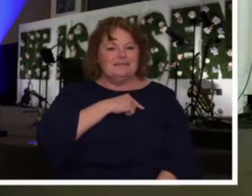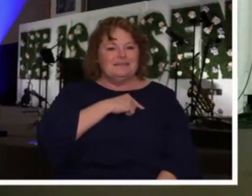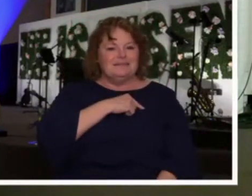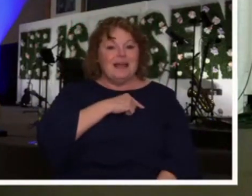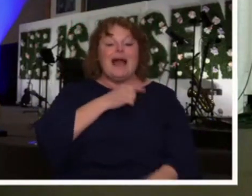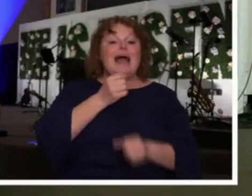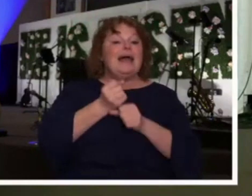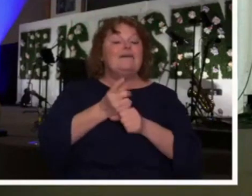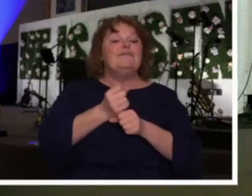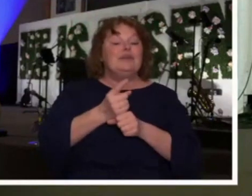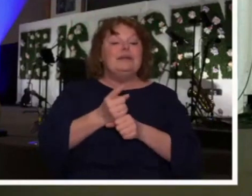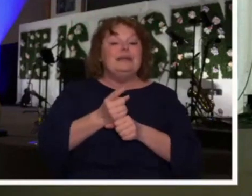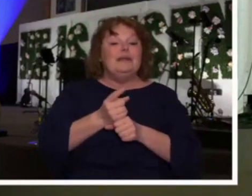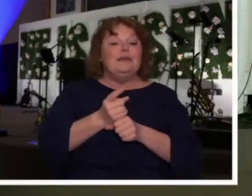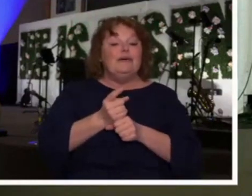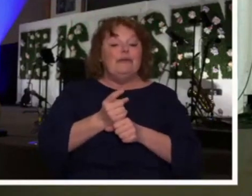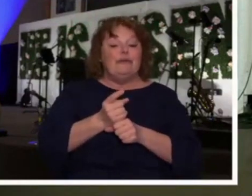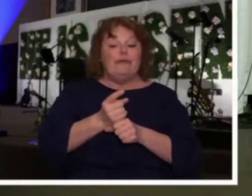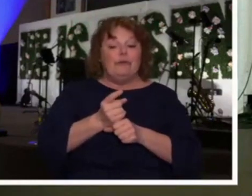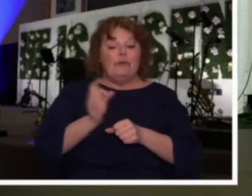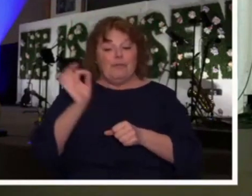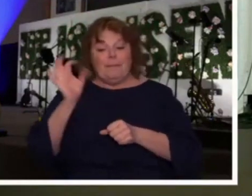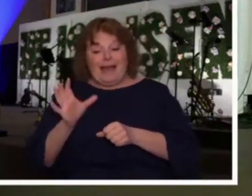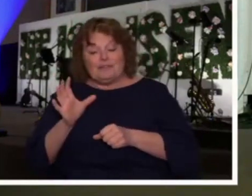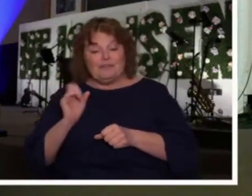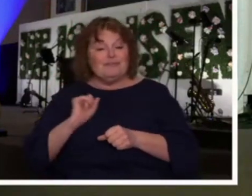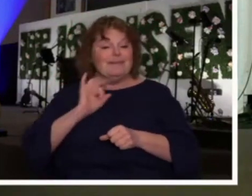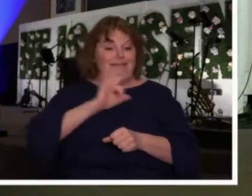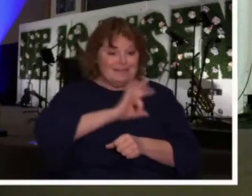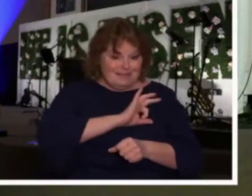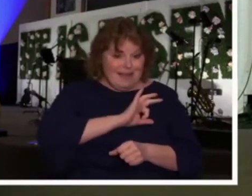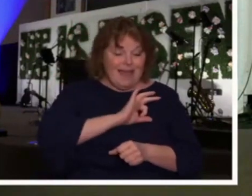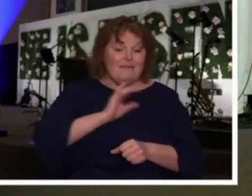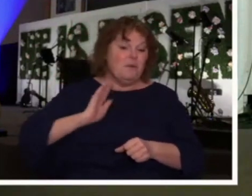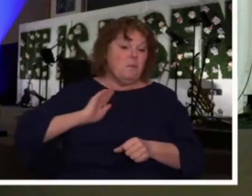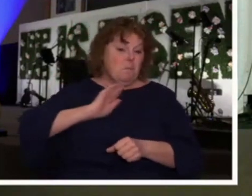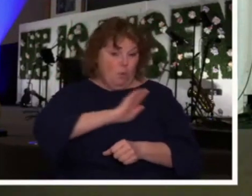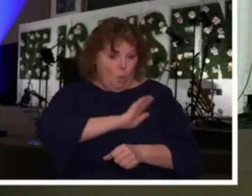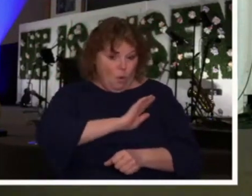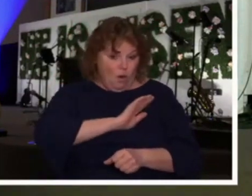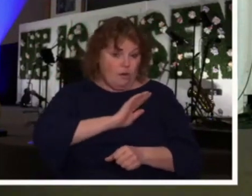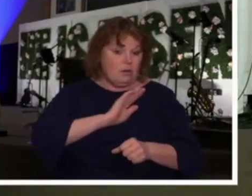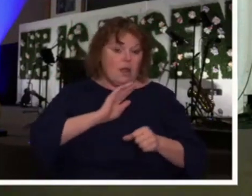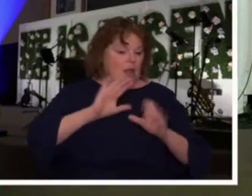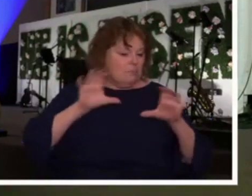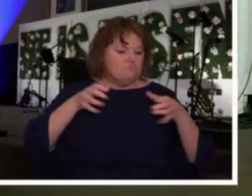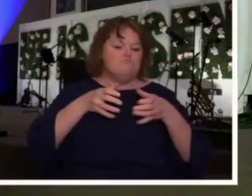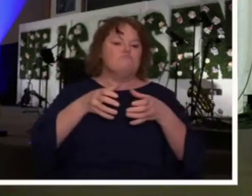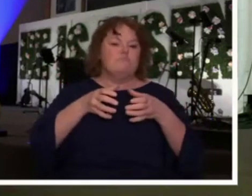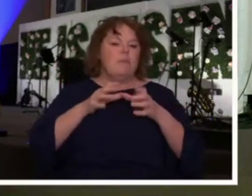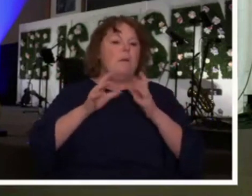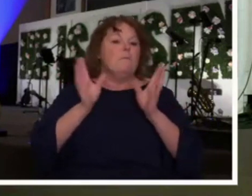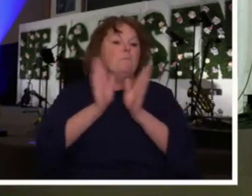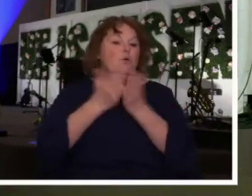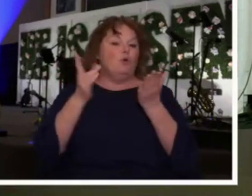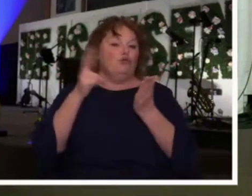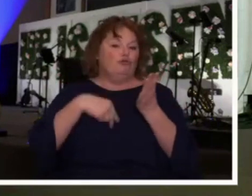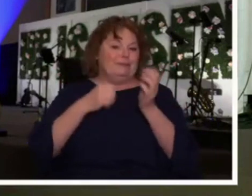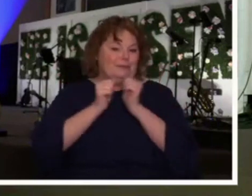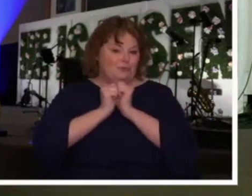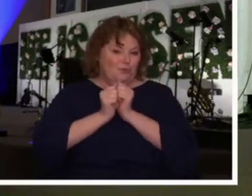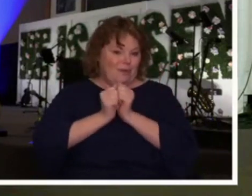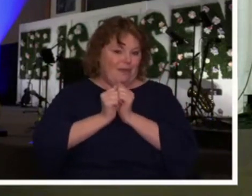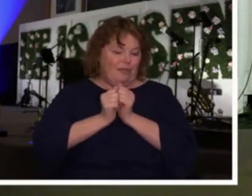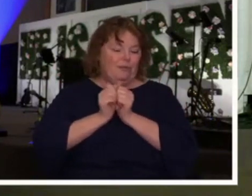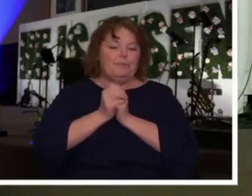Each year, the pastoral staff and I and our board of deacons go through a book together to